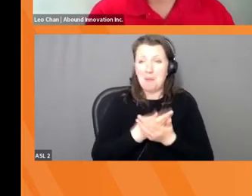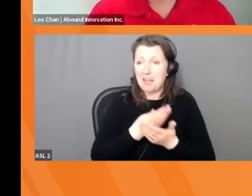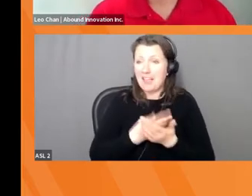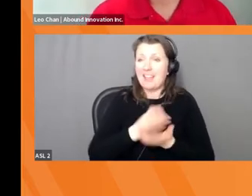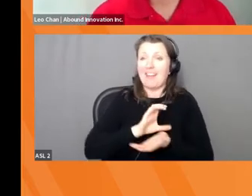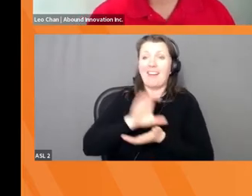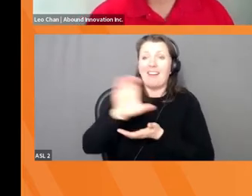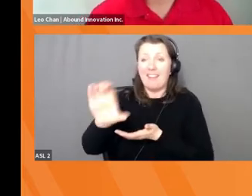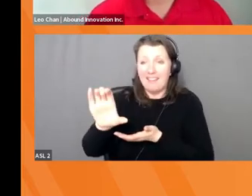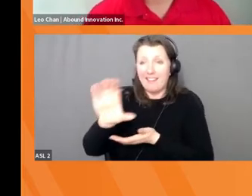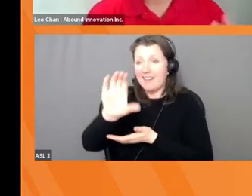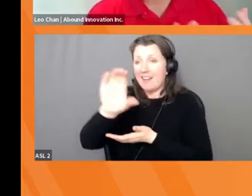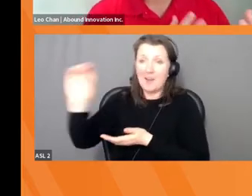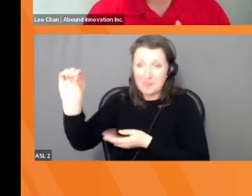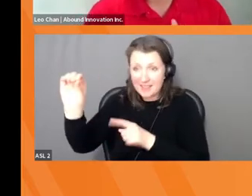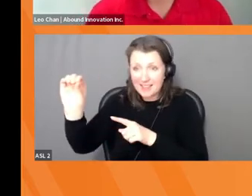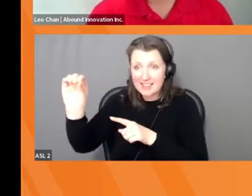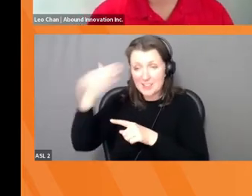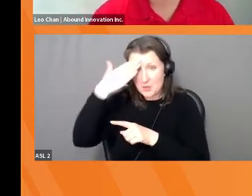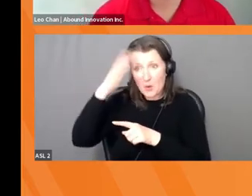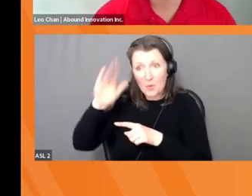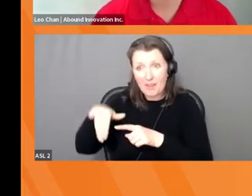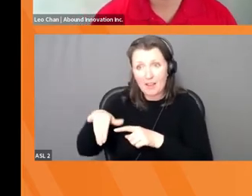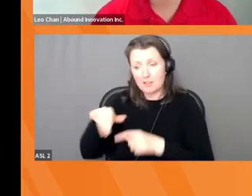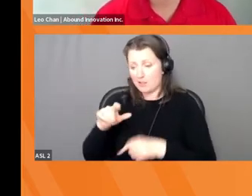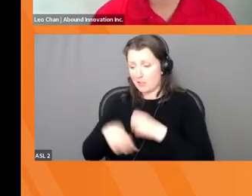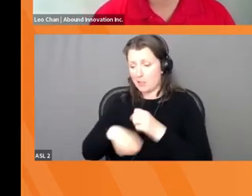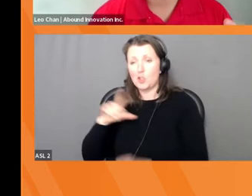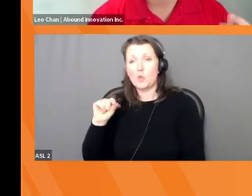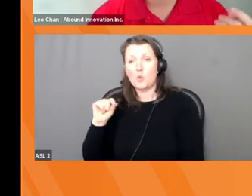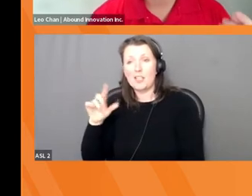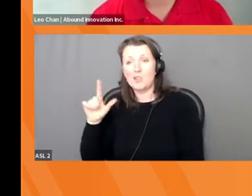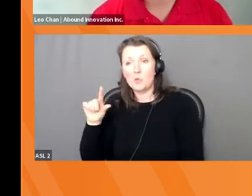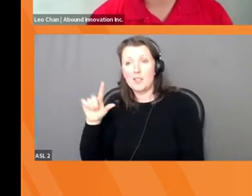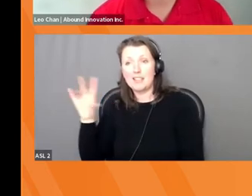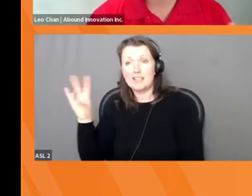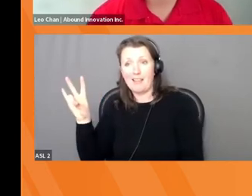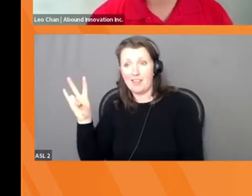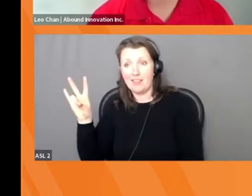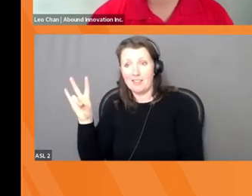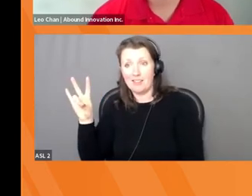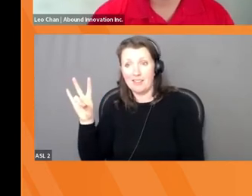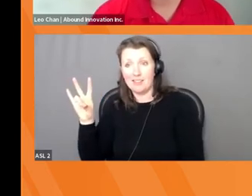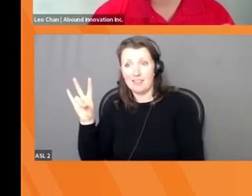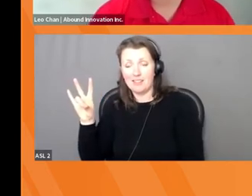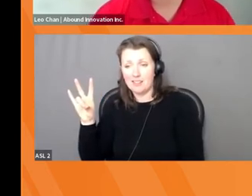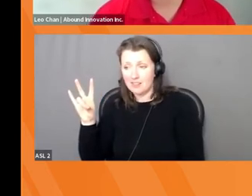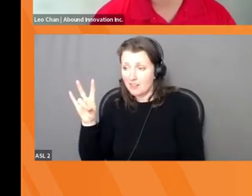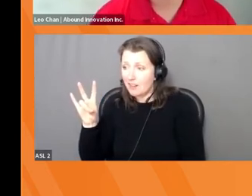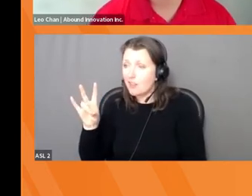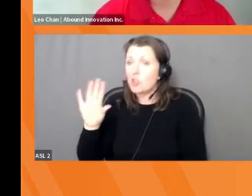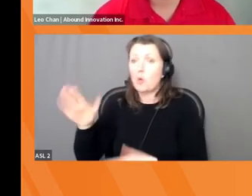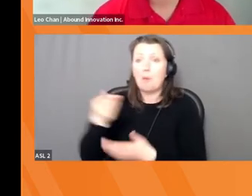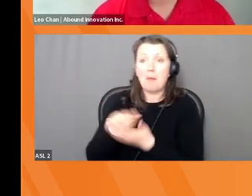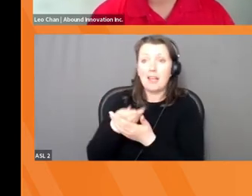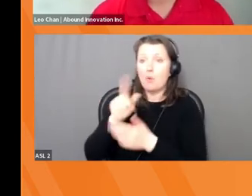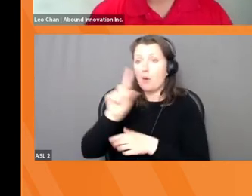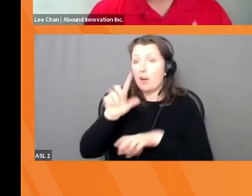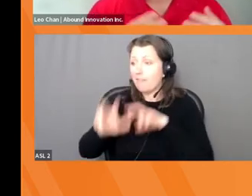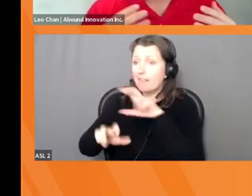in 2027, right? Basically, this statistic shows that only a quarter, 25% will still be around.